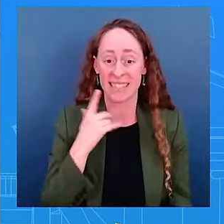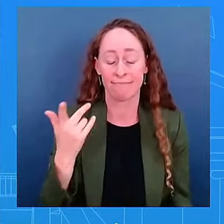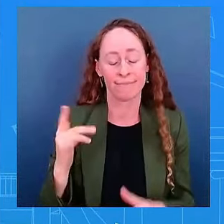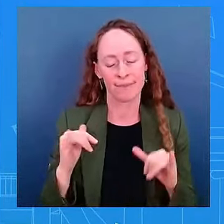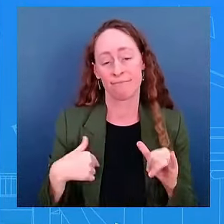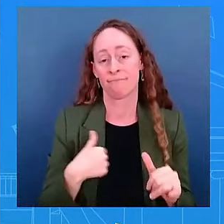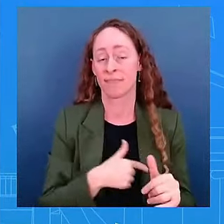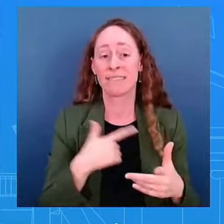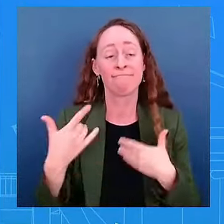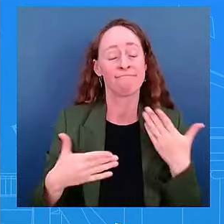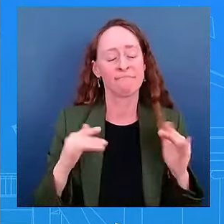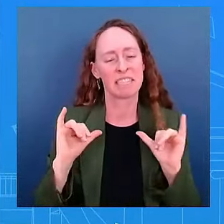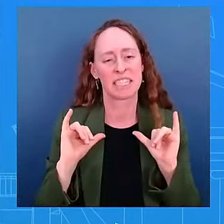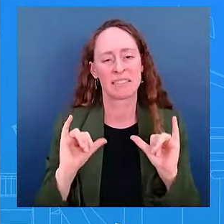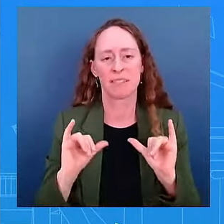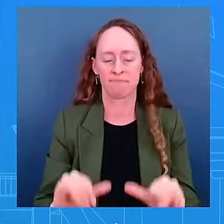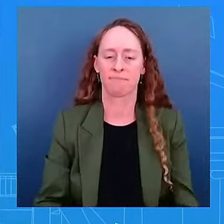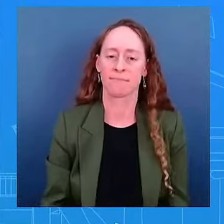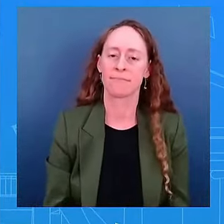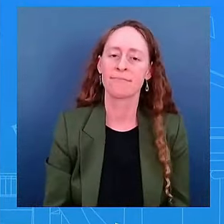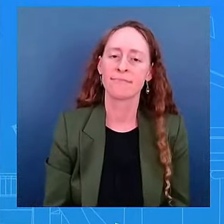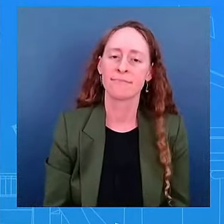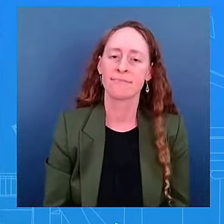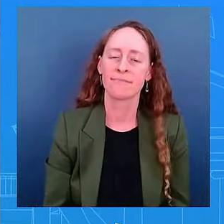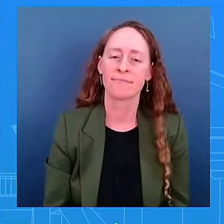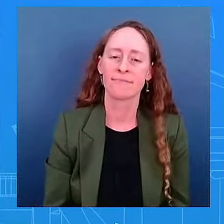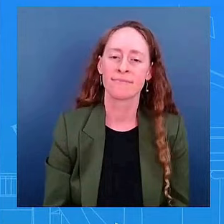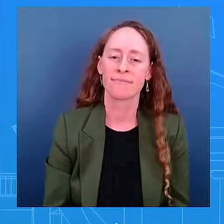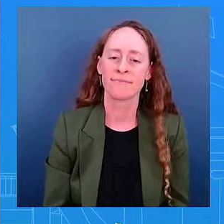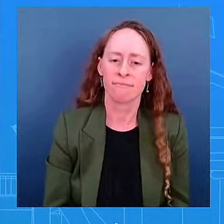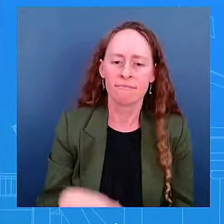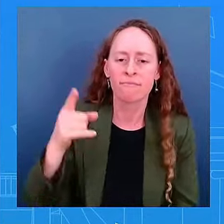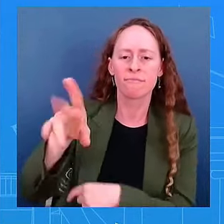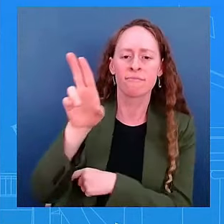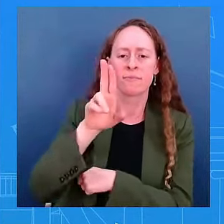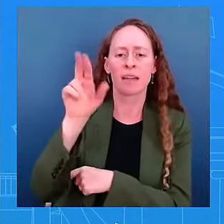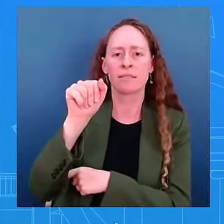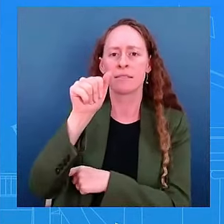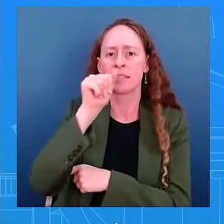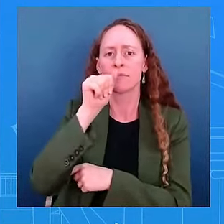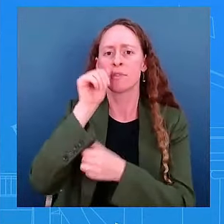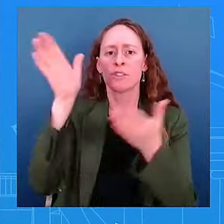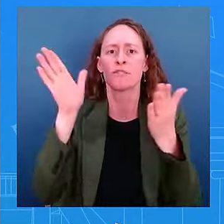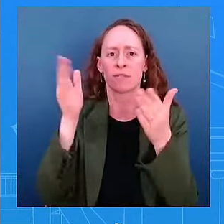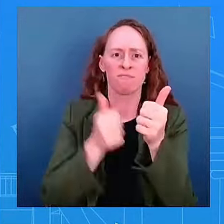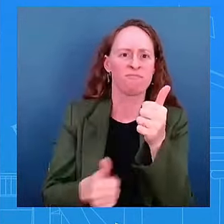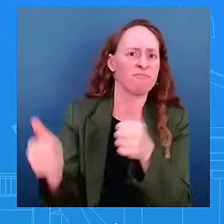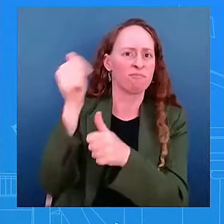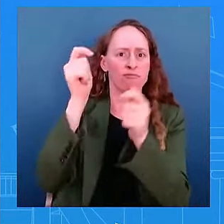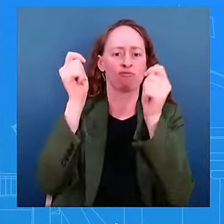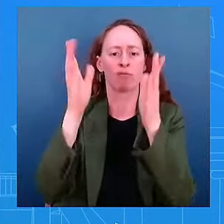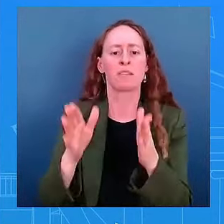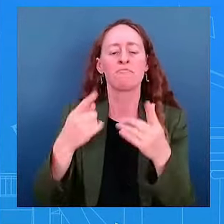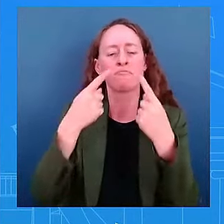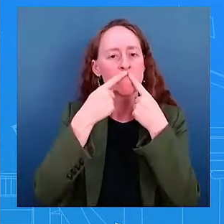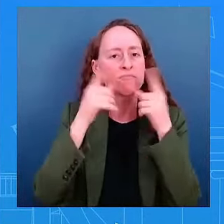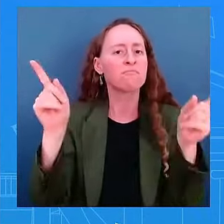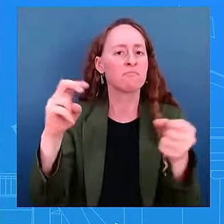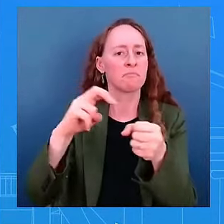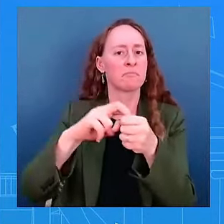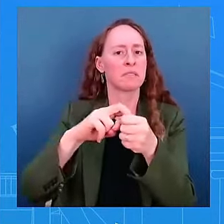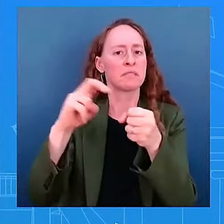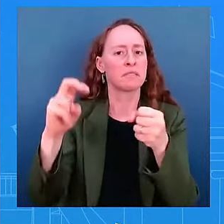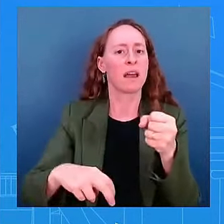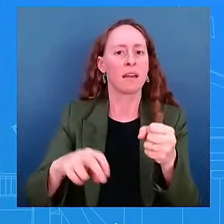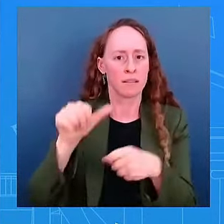resigned yesterday. I'm also curious if there is any consideration to increasing the security around the vice president now